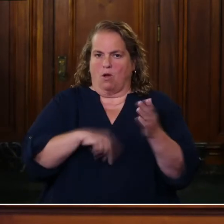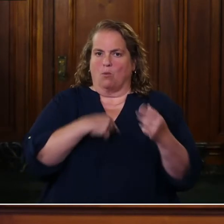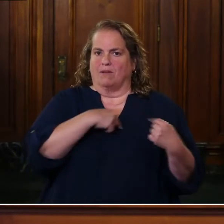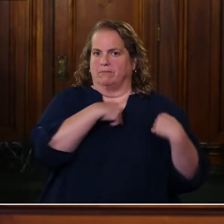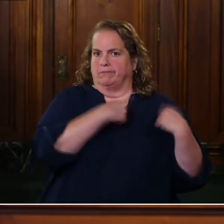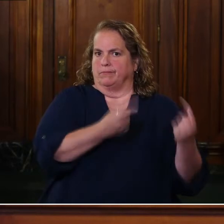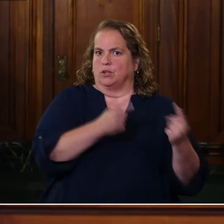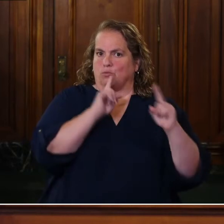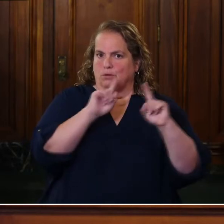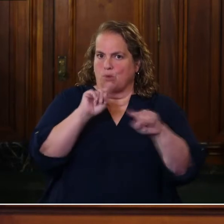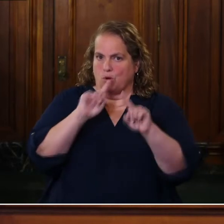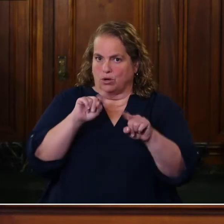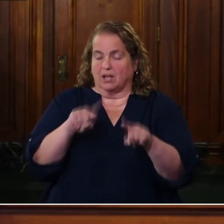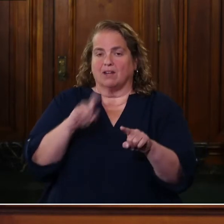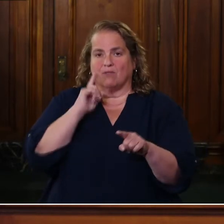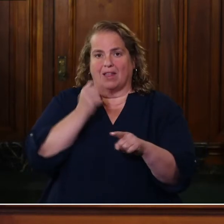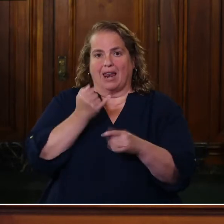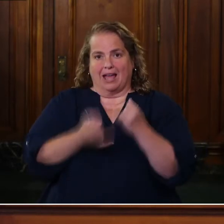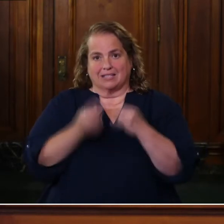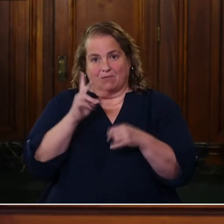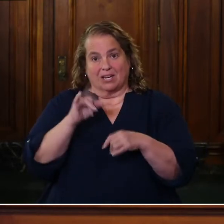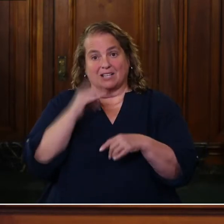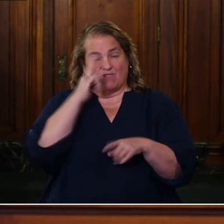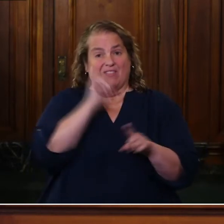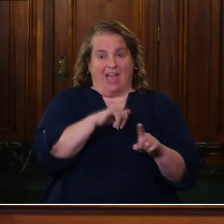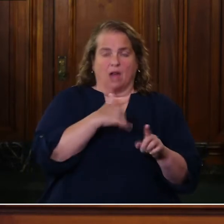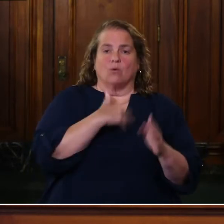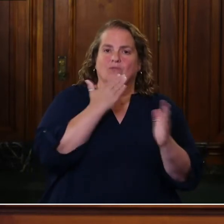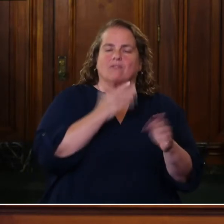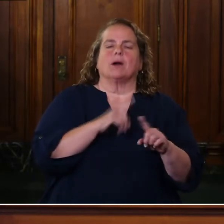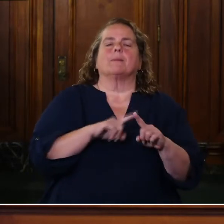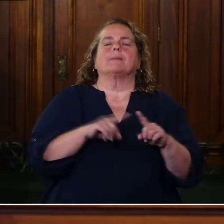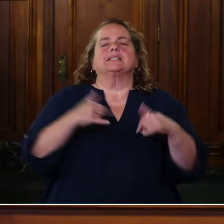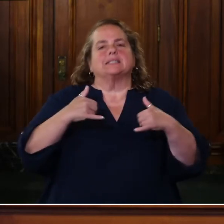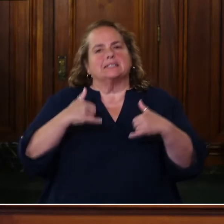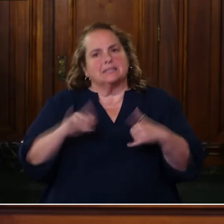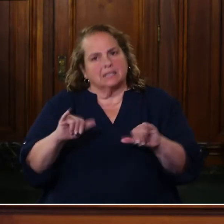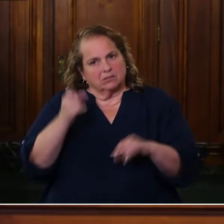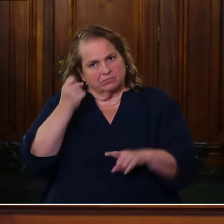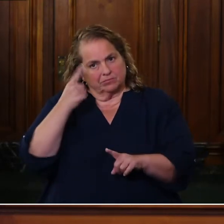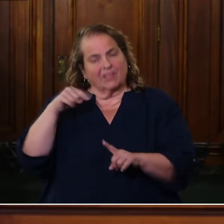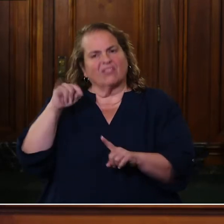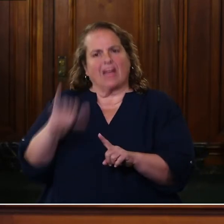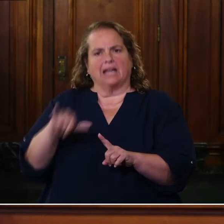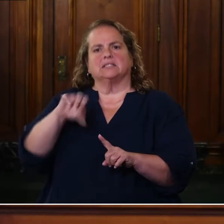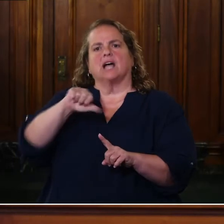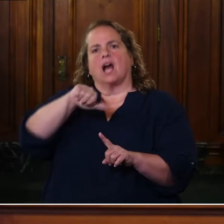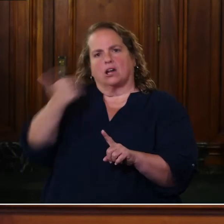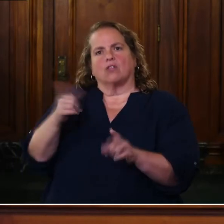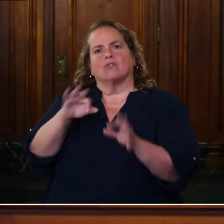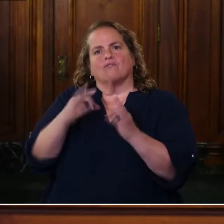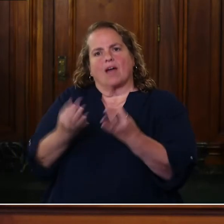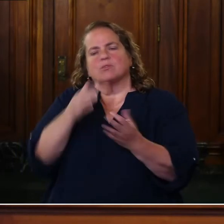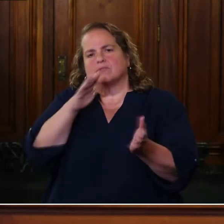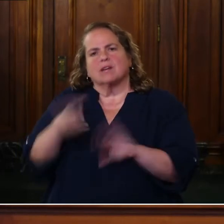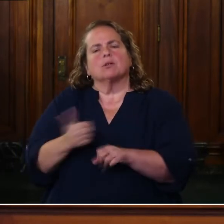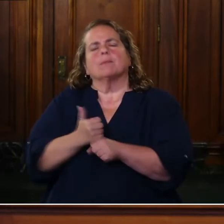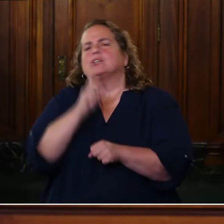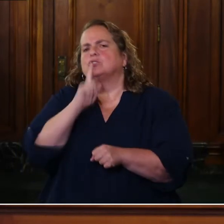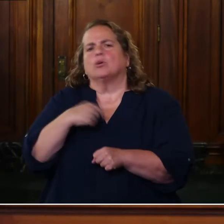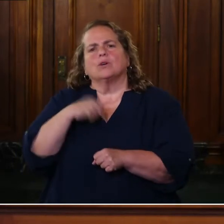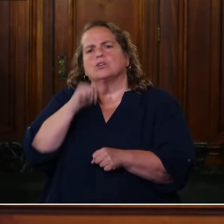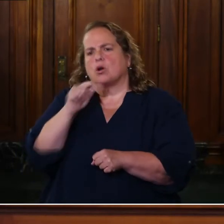in the last several days, and for that, we're grateful. It is another family. And let's make sure that we don't treat their loss